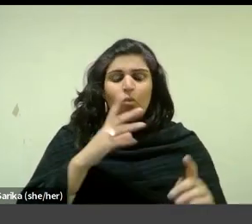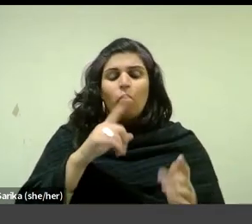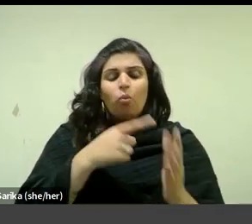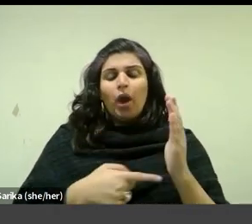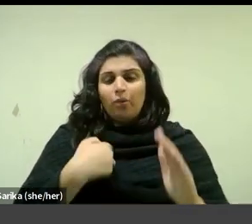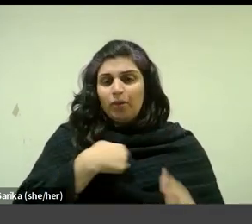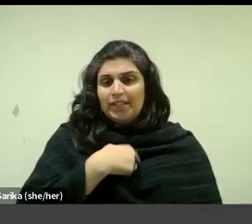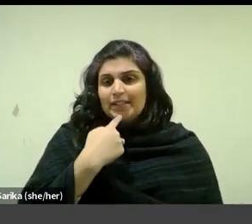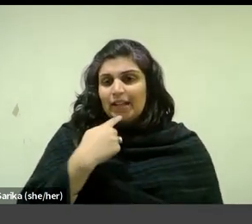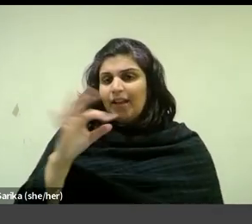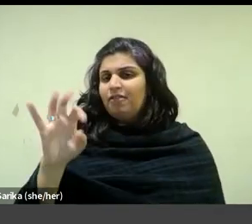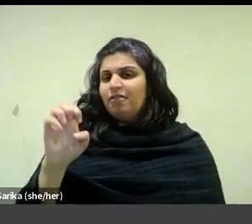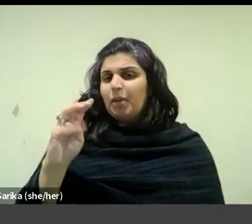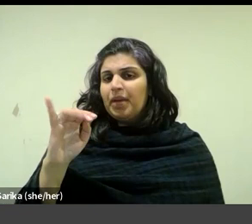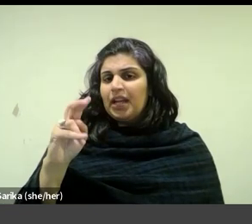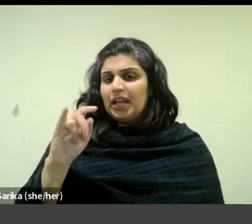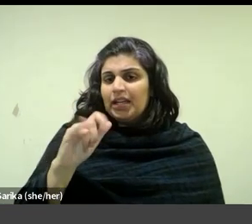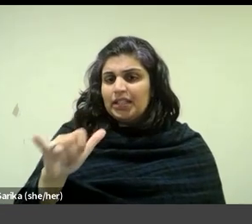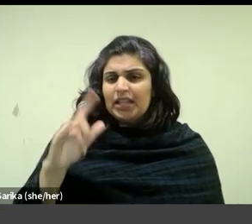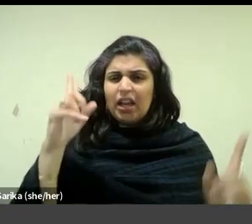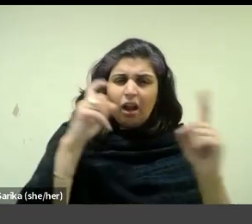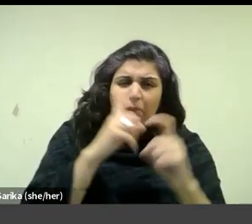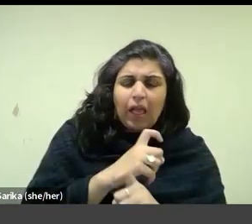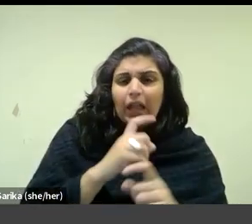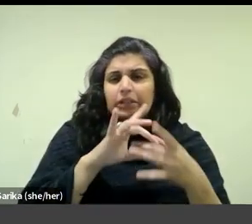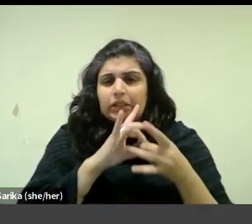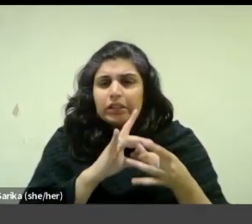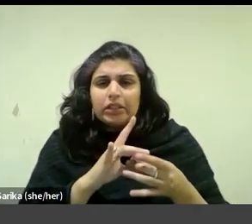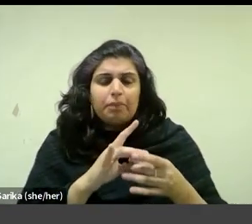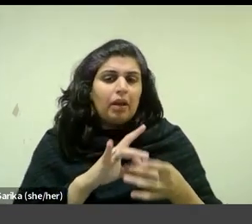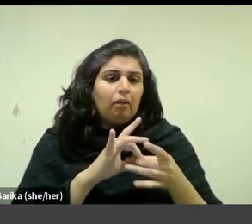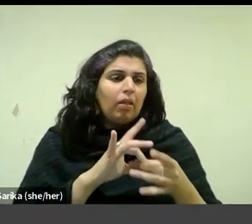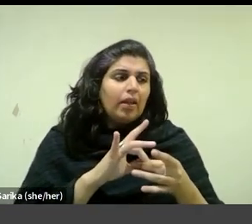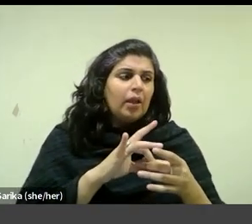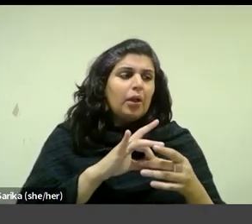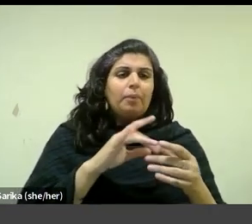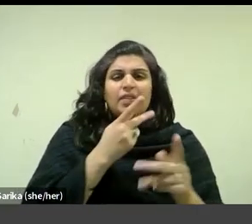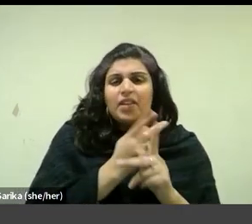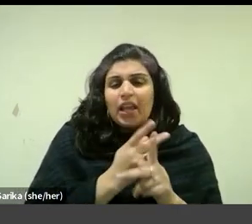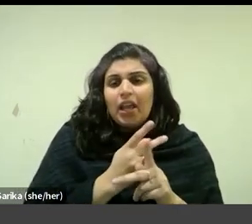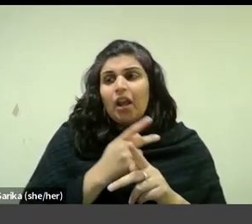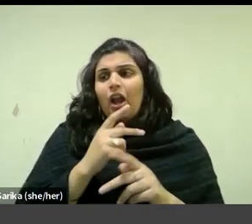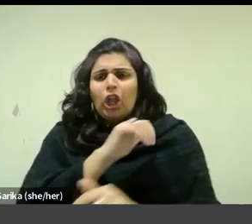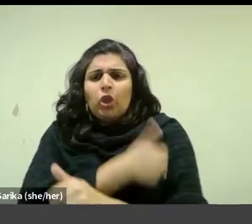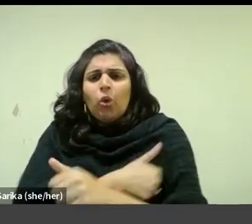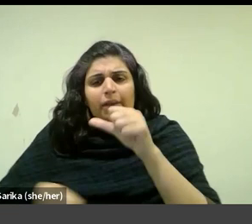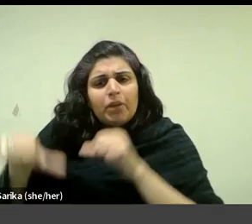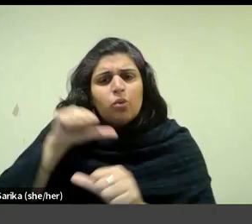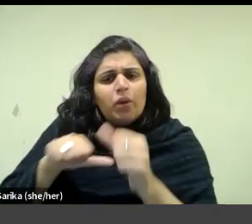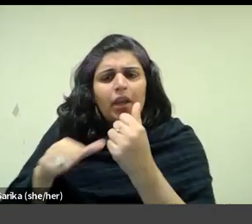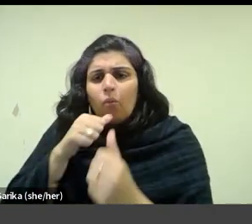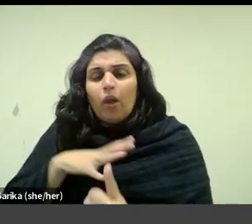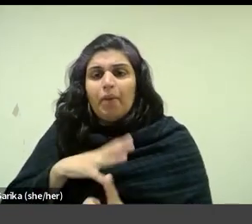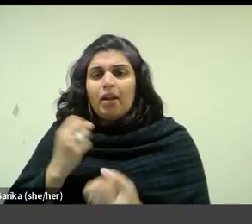complex and intimate relationships of care and authority between women, and multiple modes of